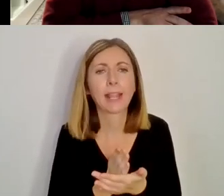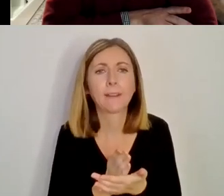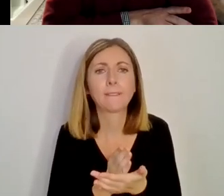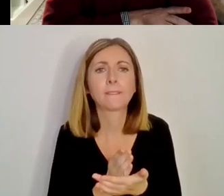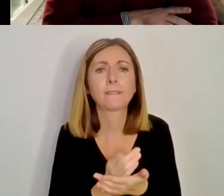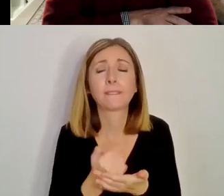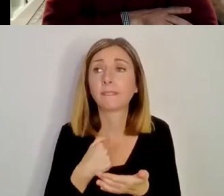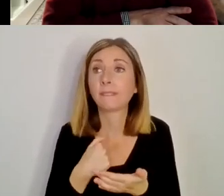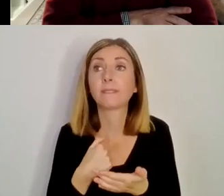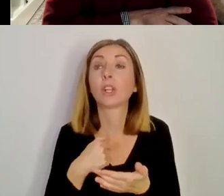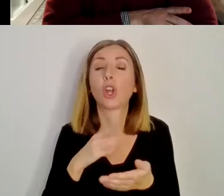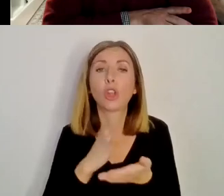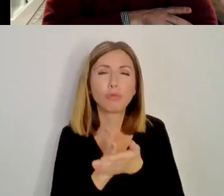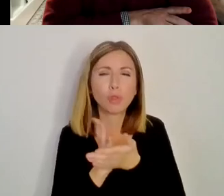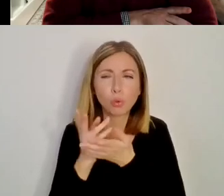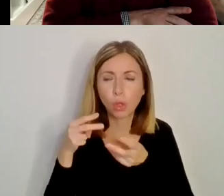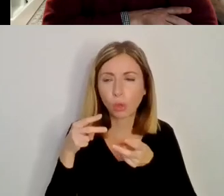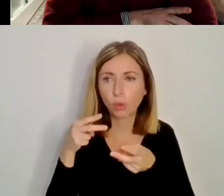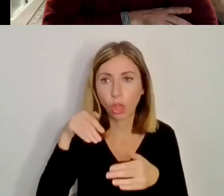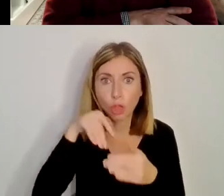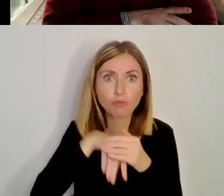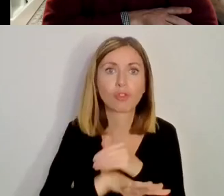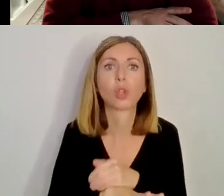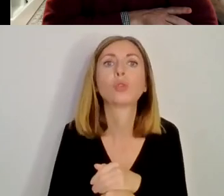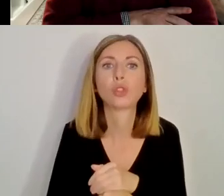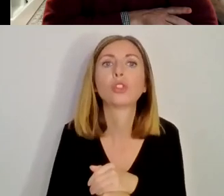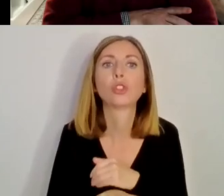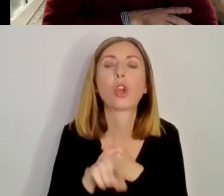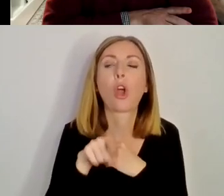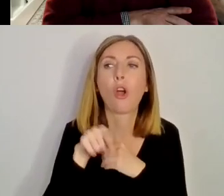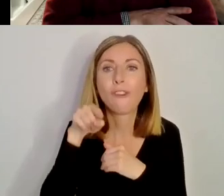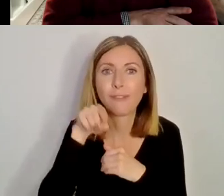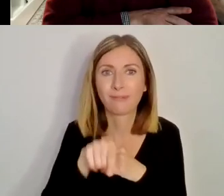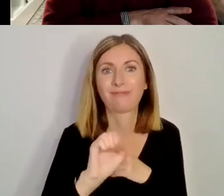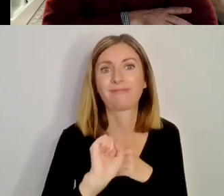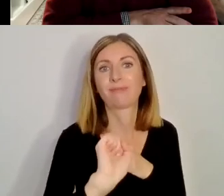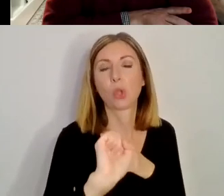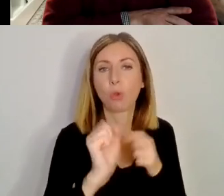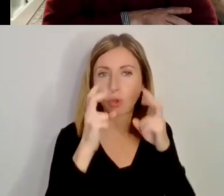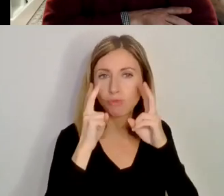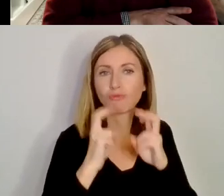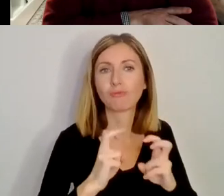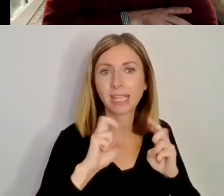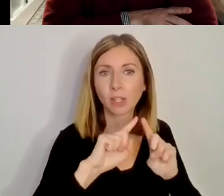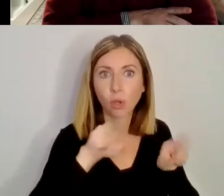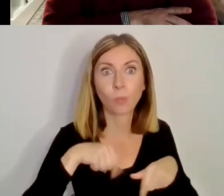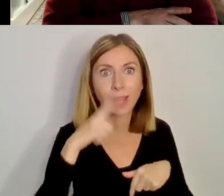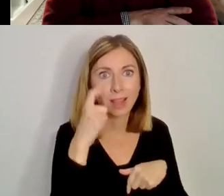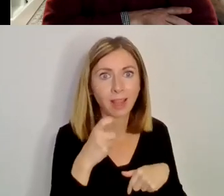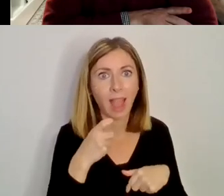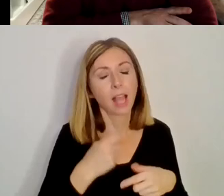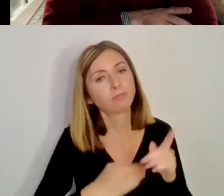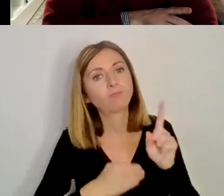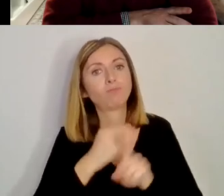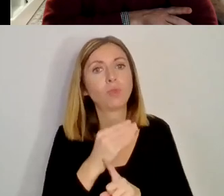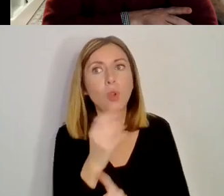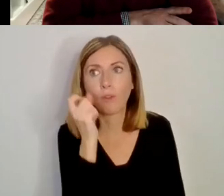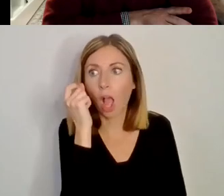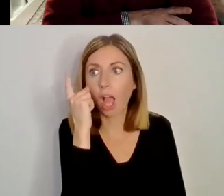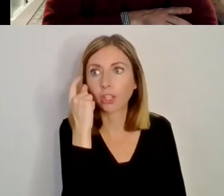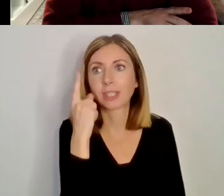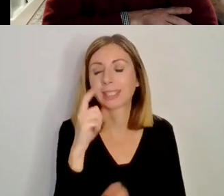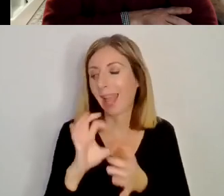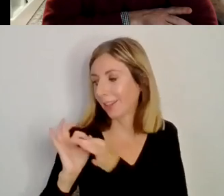it is in the roots of those of that scholarship that we can bring a real understanding to present day